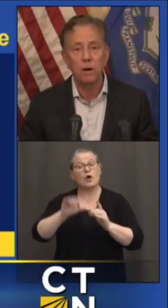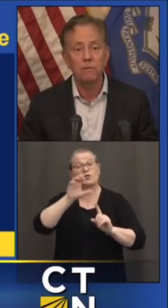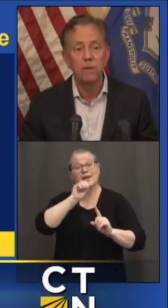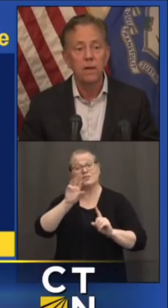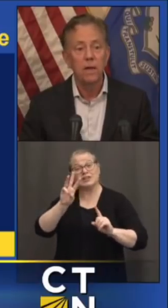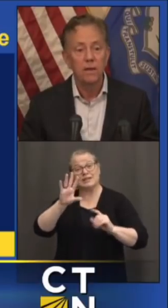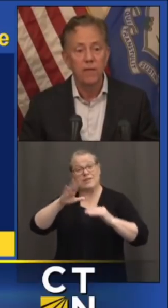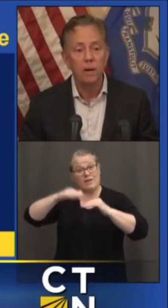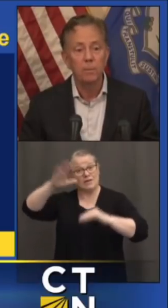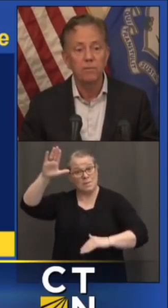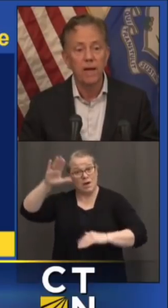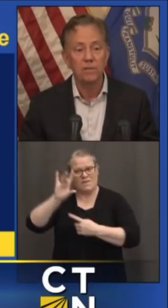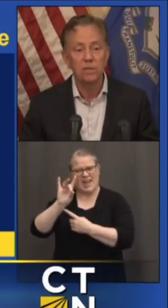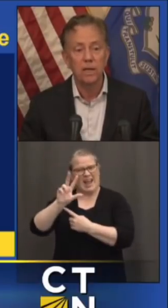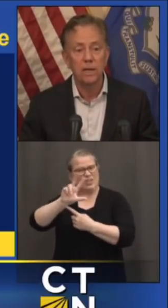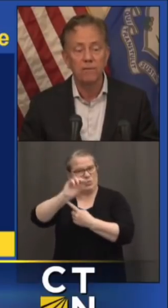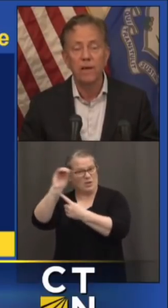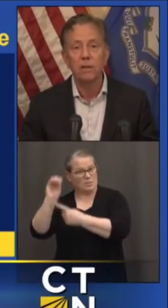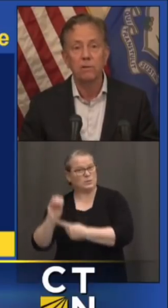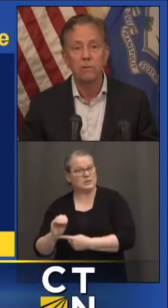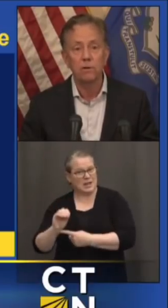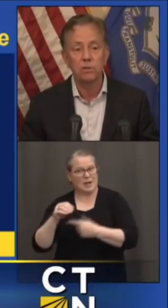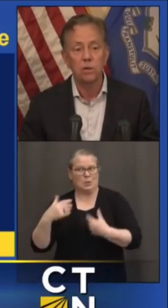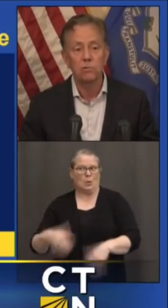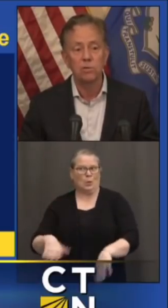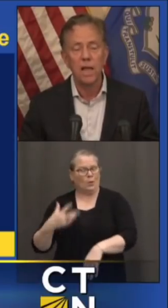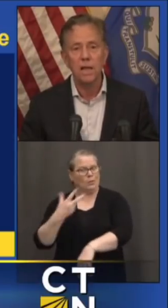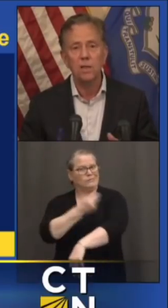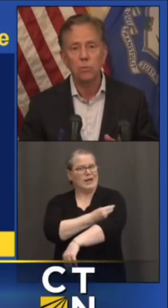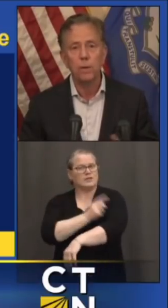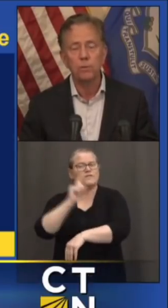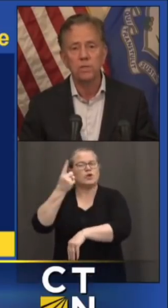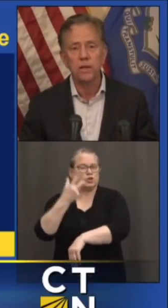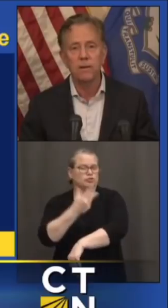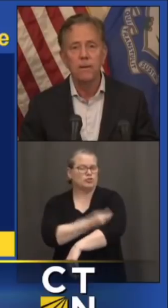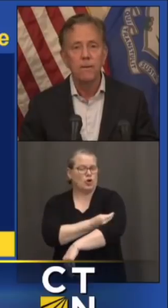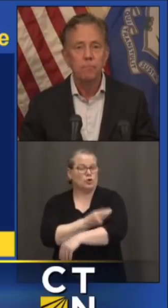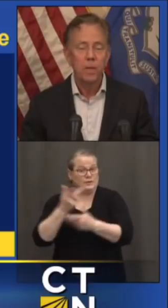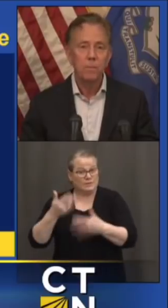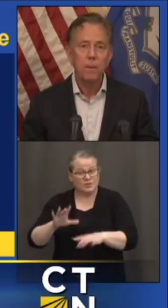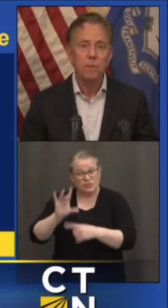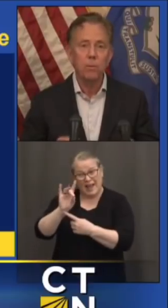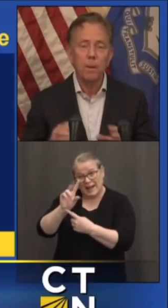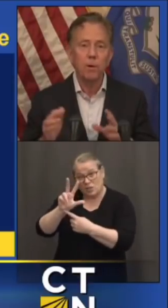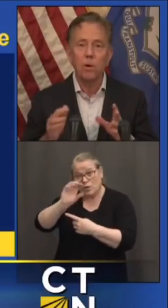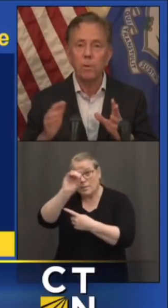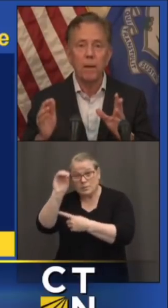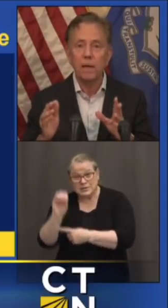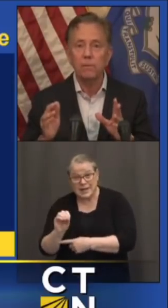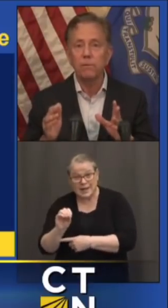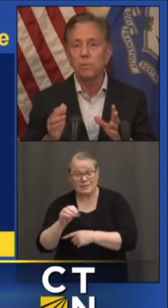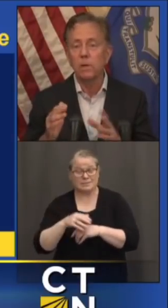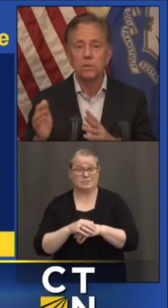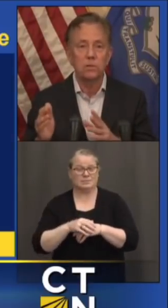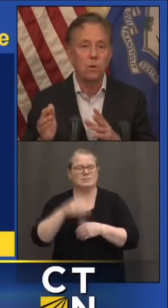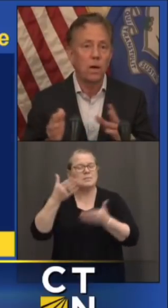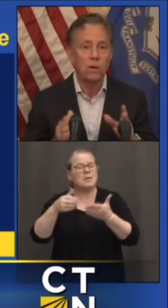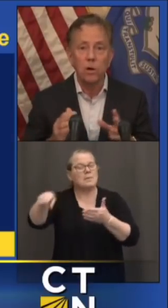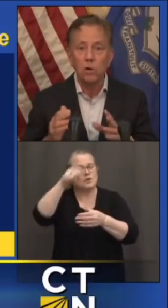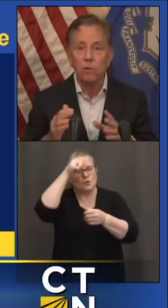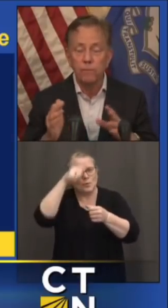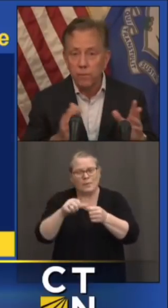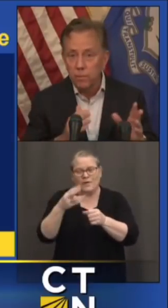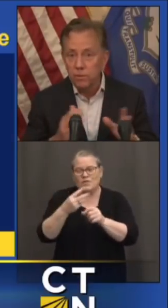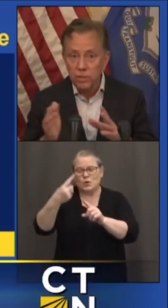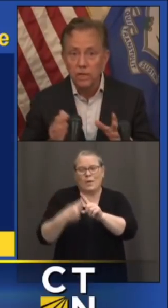and above have now been vaccinated, have had their first dose. Eighty-three percent. You maybe remember going back a few months, so